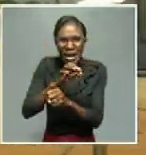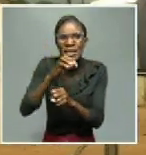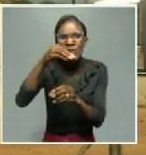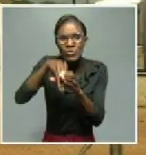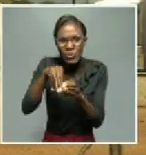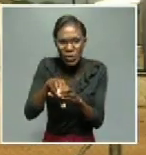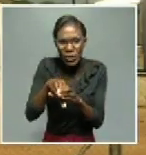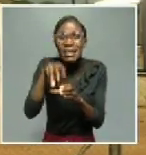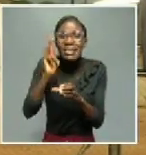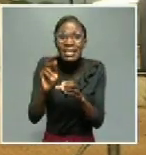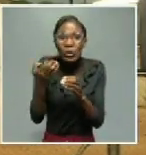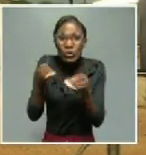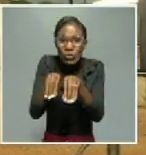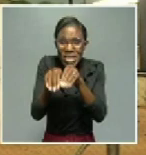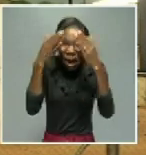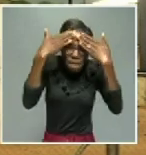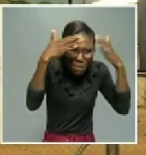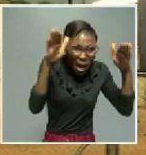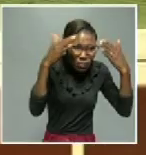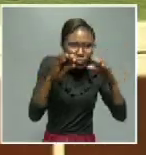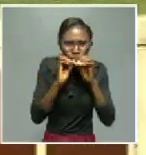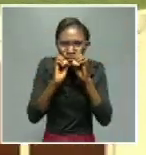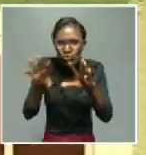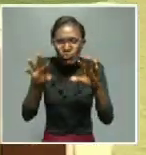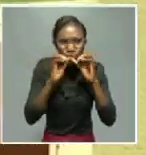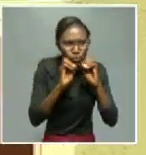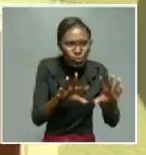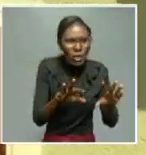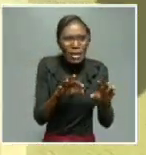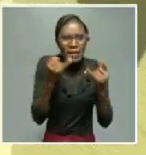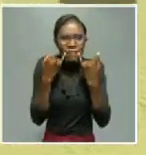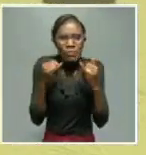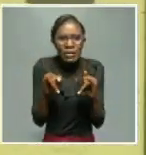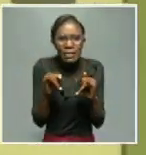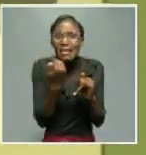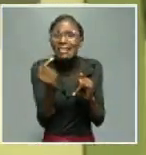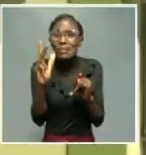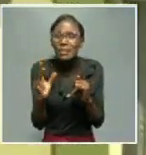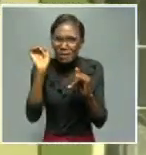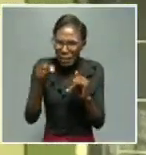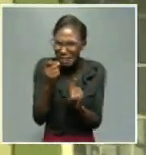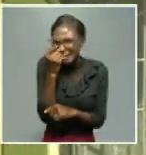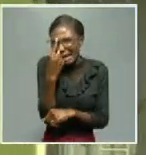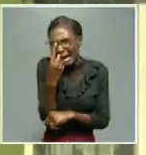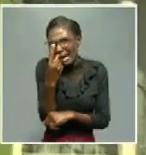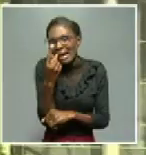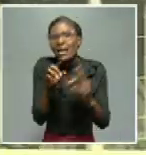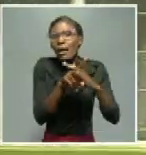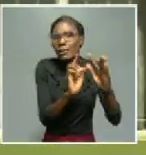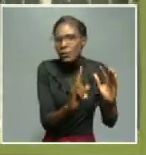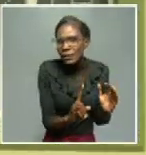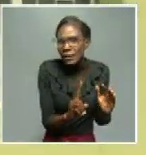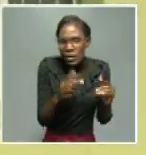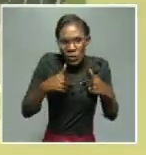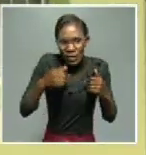dissemination and awareness campaigns, where everybody has to understand that we have to do things with a sense of agency, for we don't know what